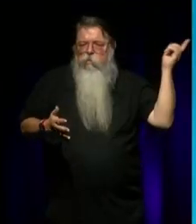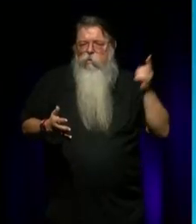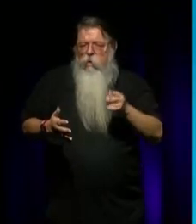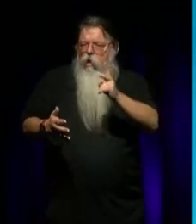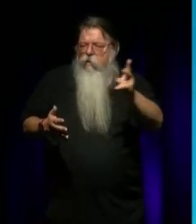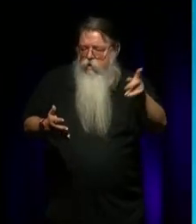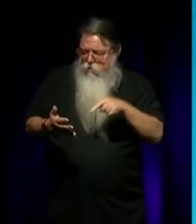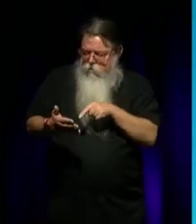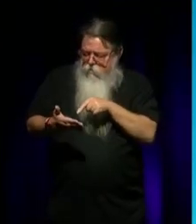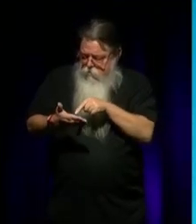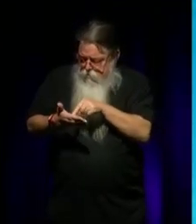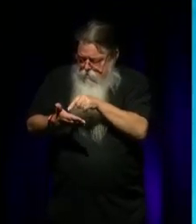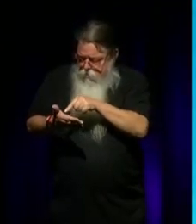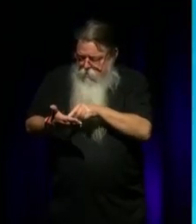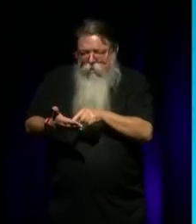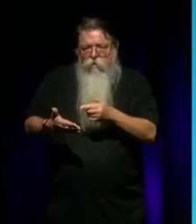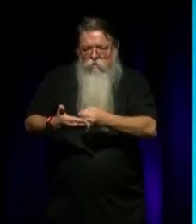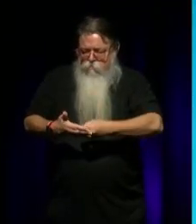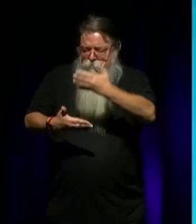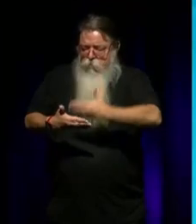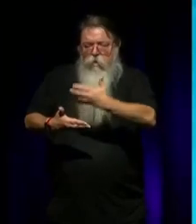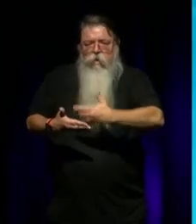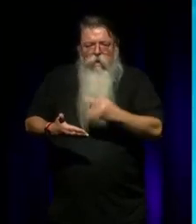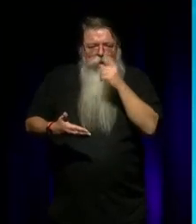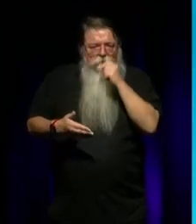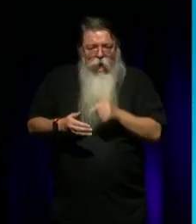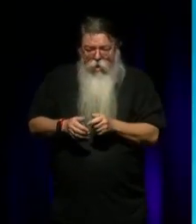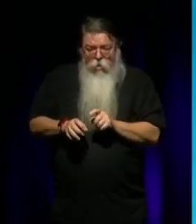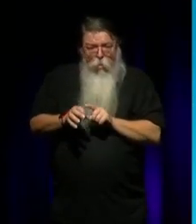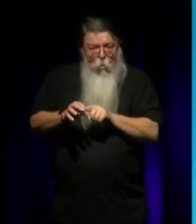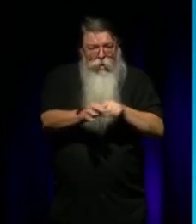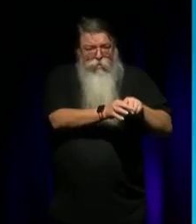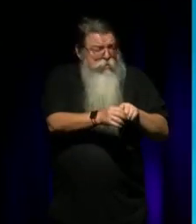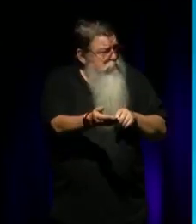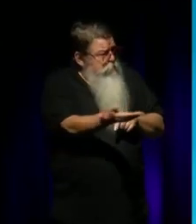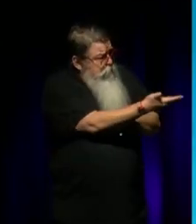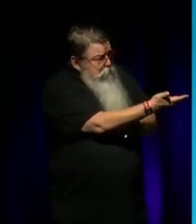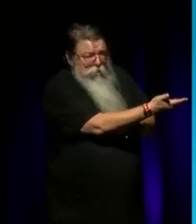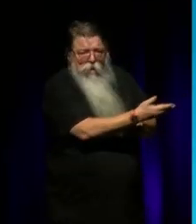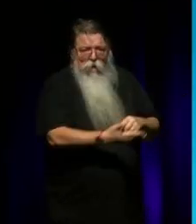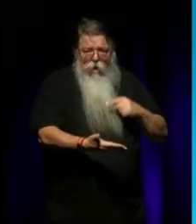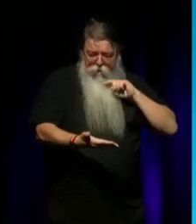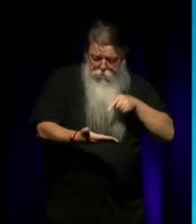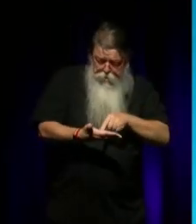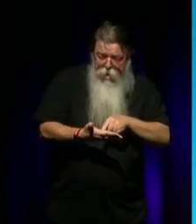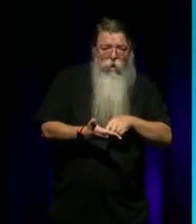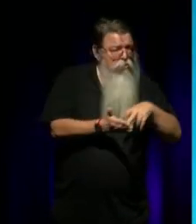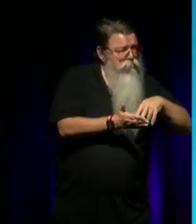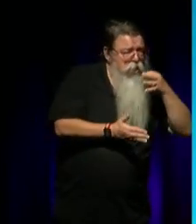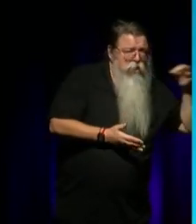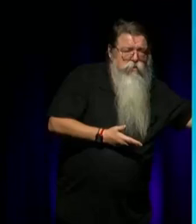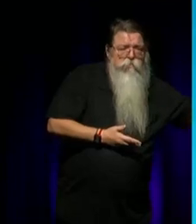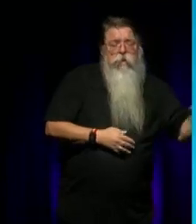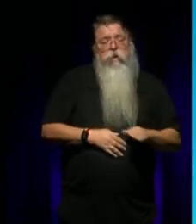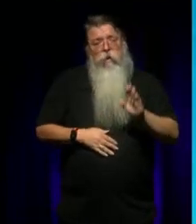you'd like anyone else's questions, you can vote for them as well. And I too would like to acknowledge the traditional owners of the land